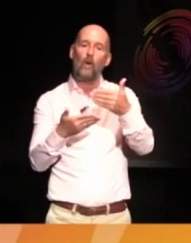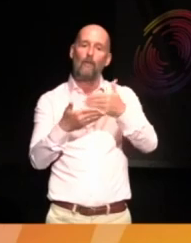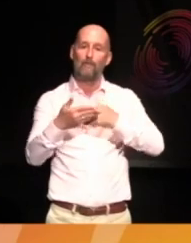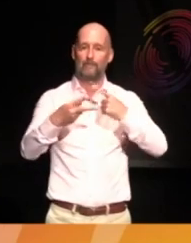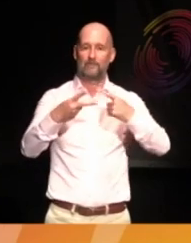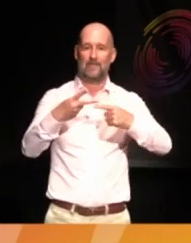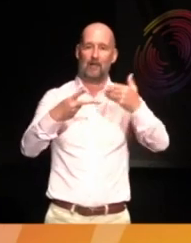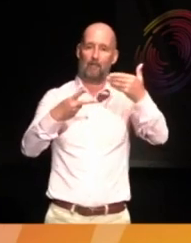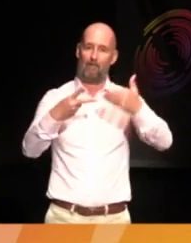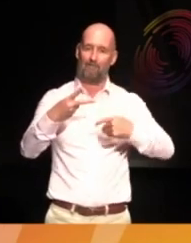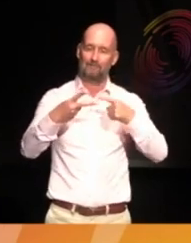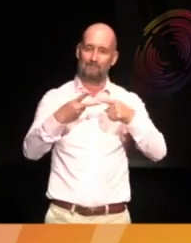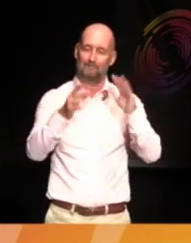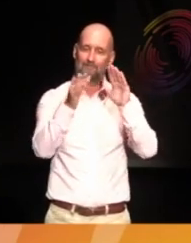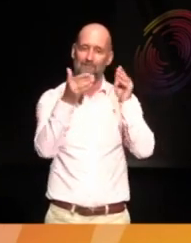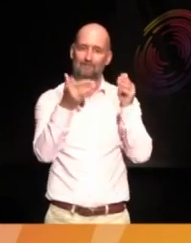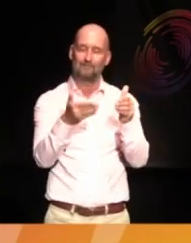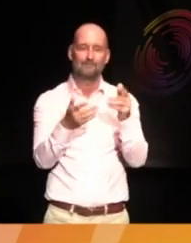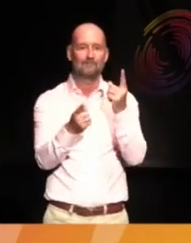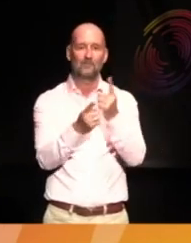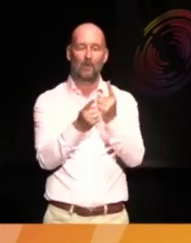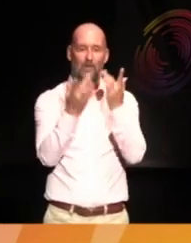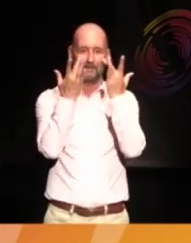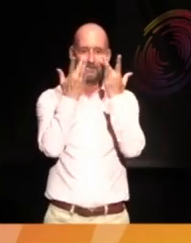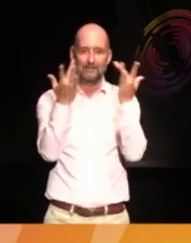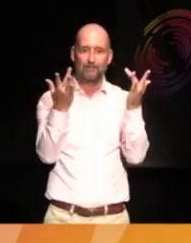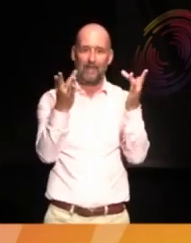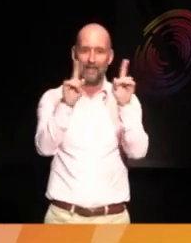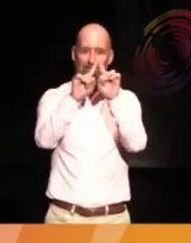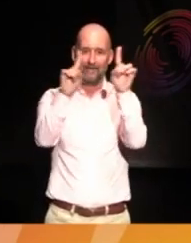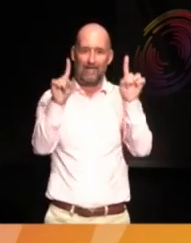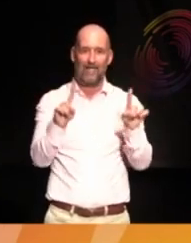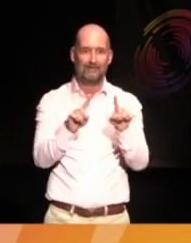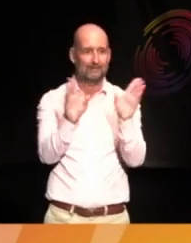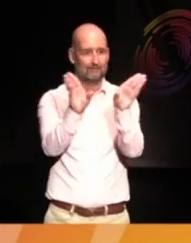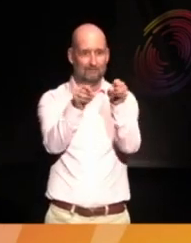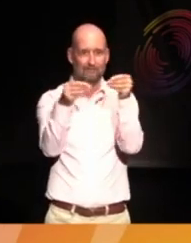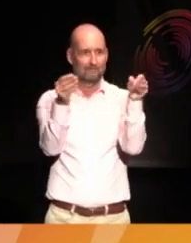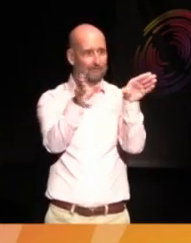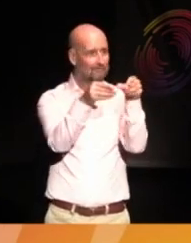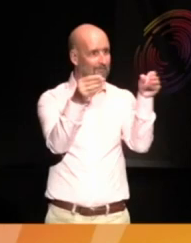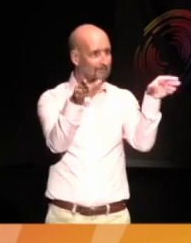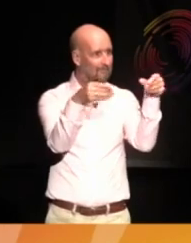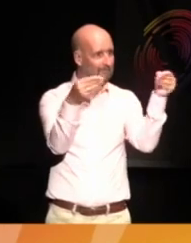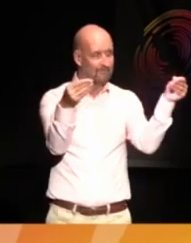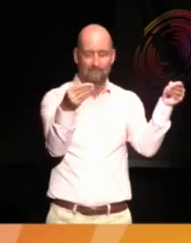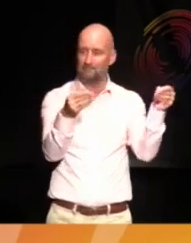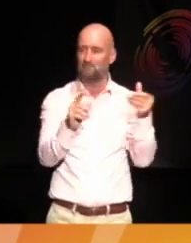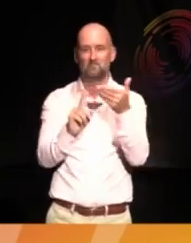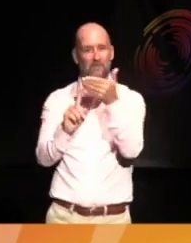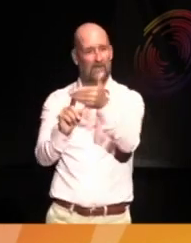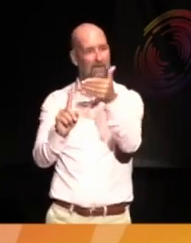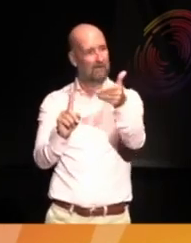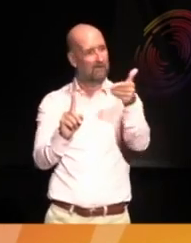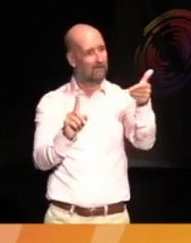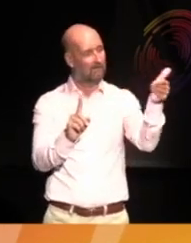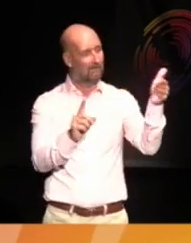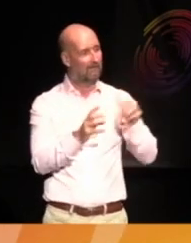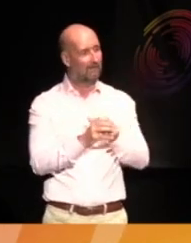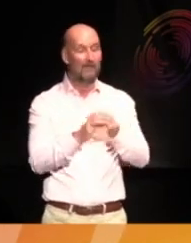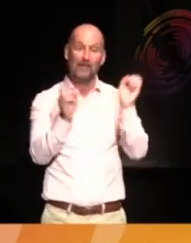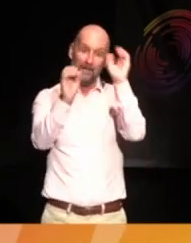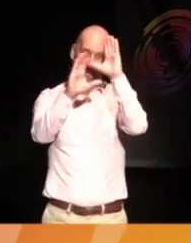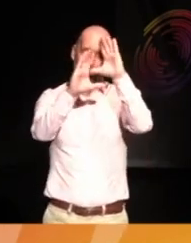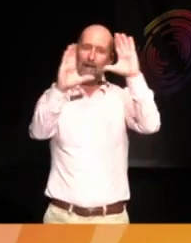it focuses on the display cases that are in the Museum of Museums. So, each of these things, imagine